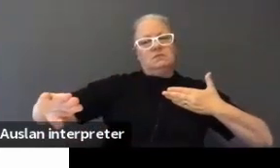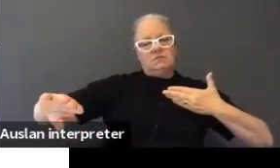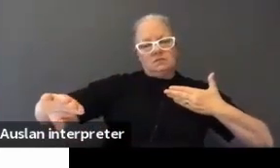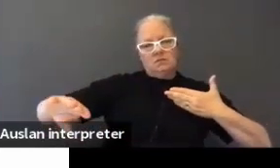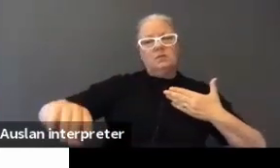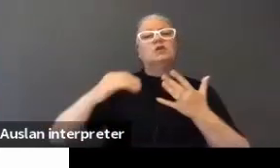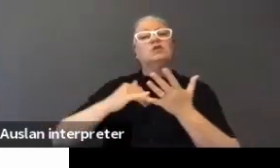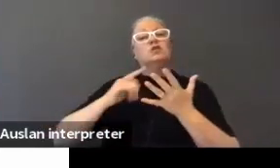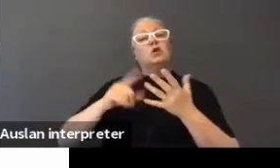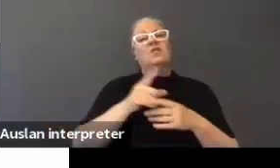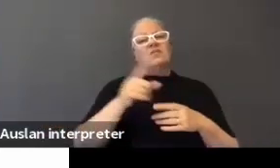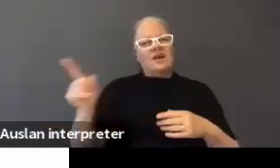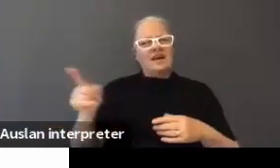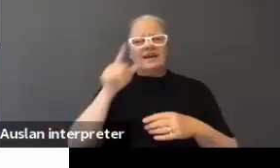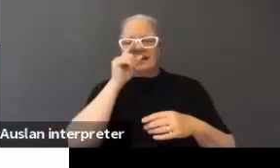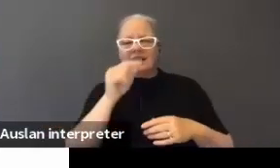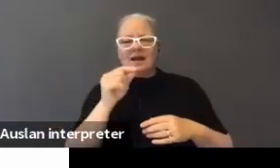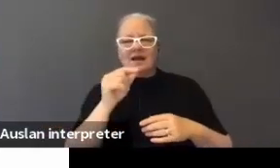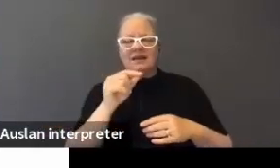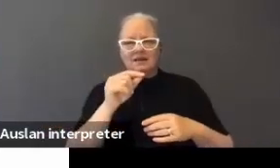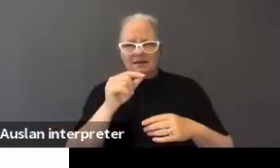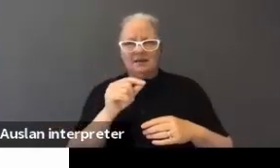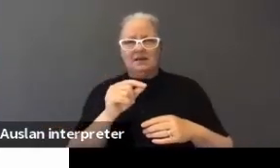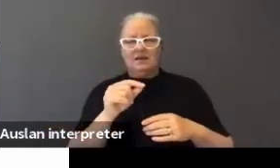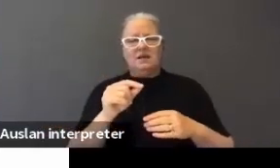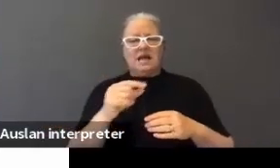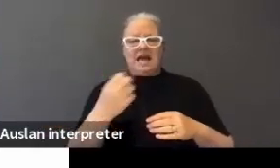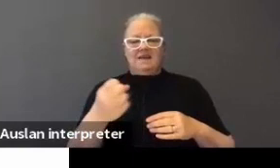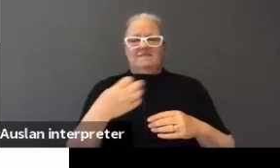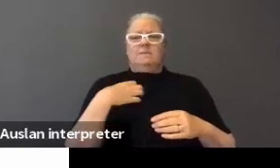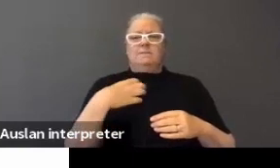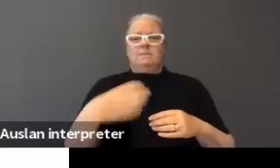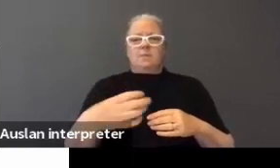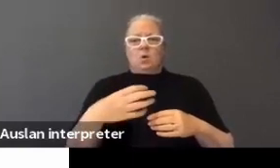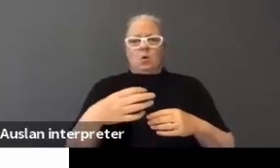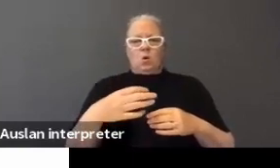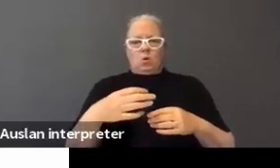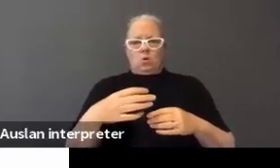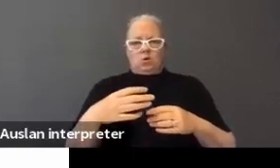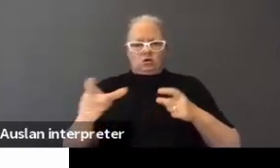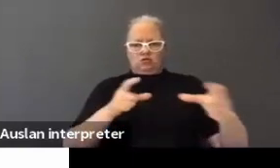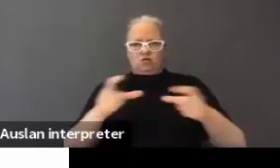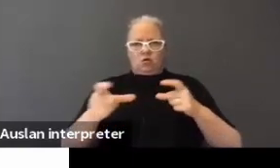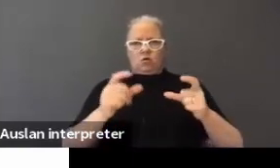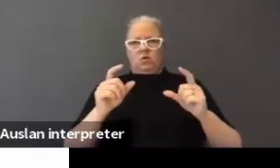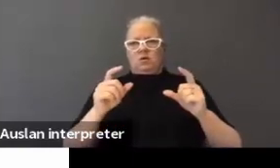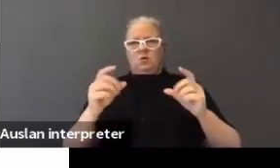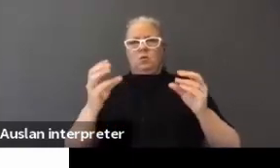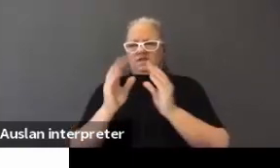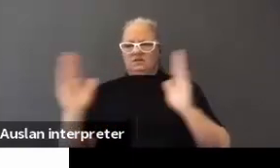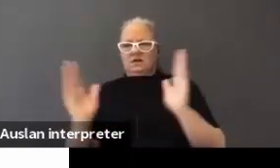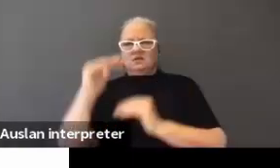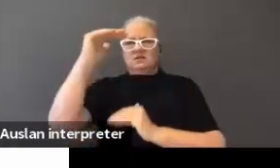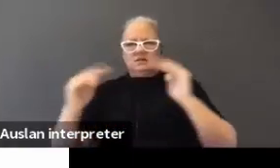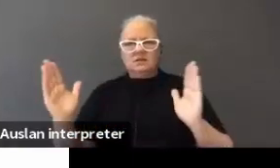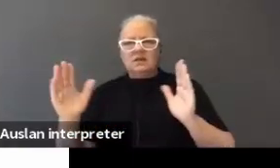they can really, so they can have a better control over the sizing, the colour of